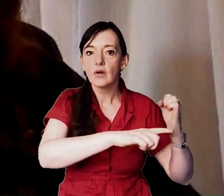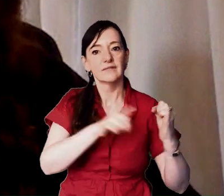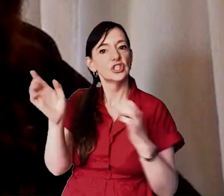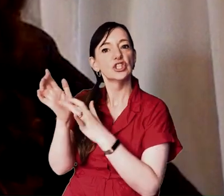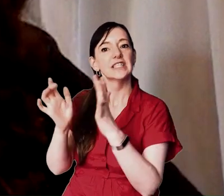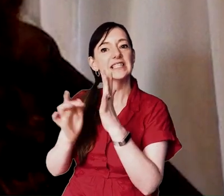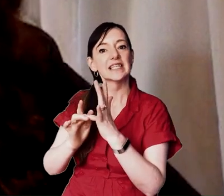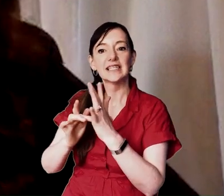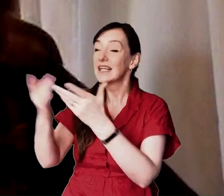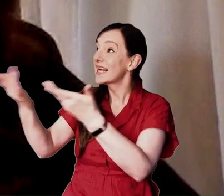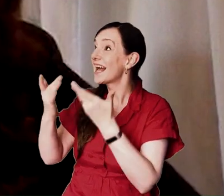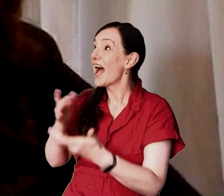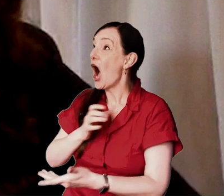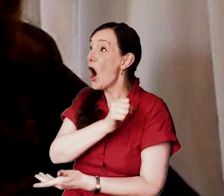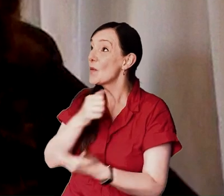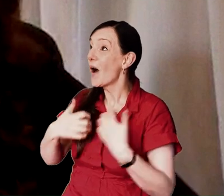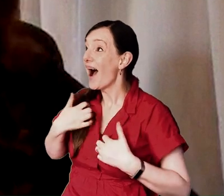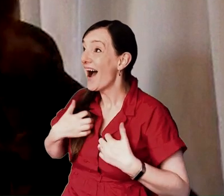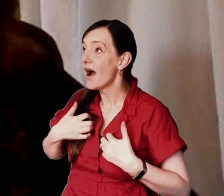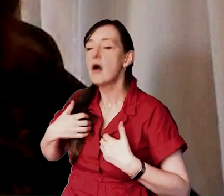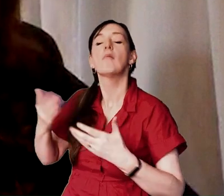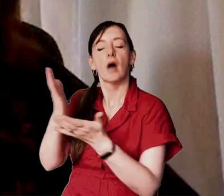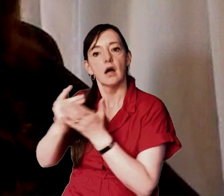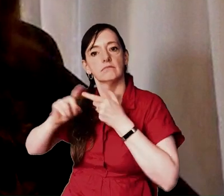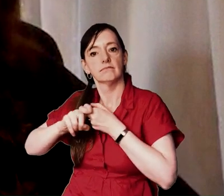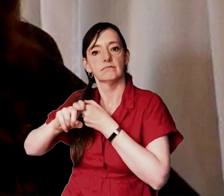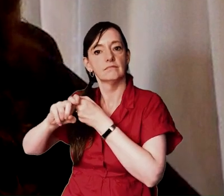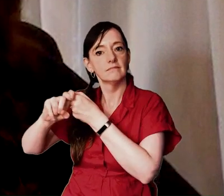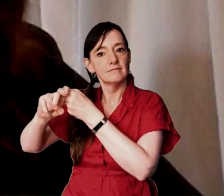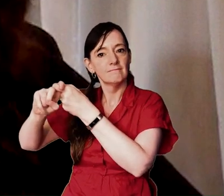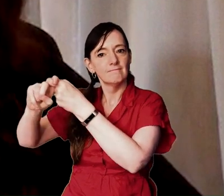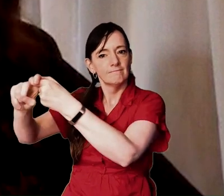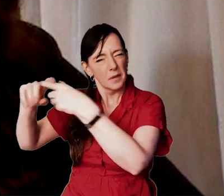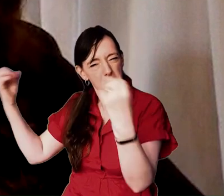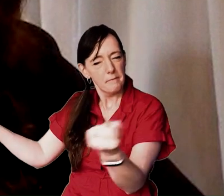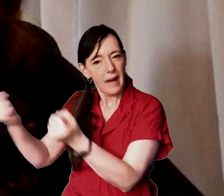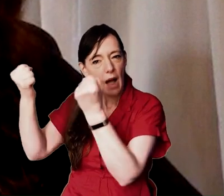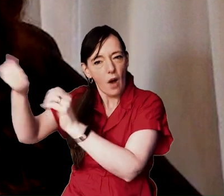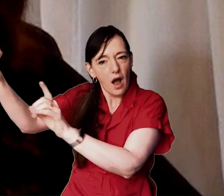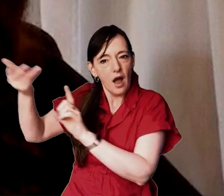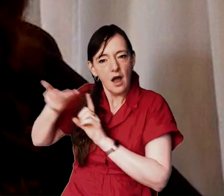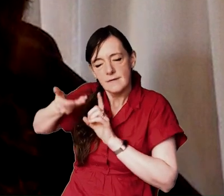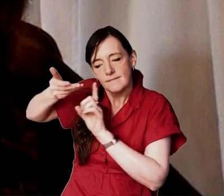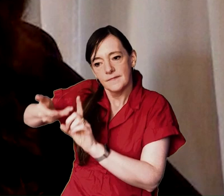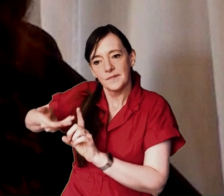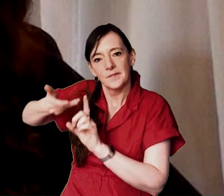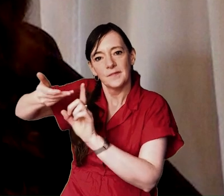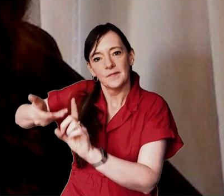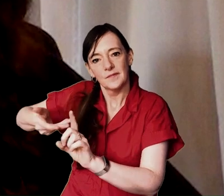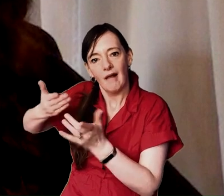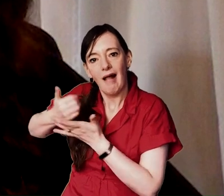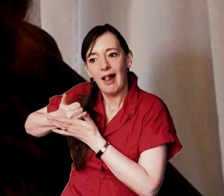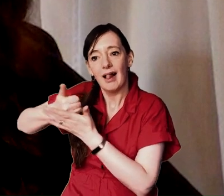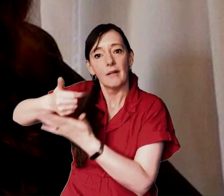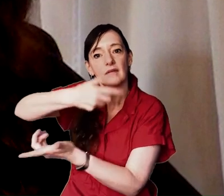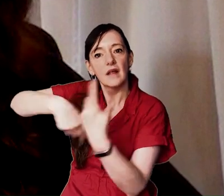he gives us a hope that turns on and in god's power actually keeps us going trusting until we receive the full